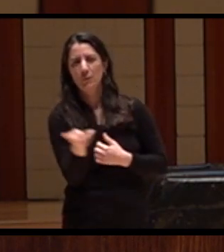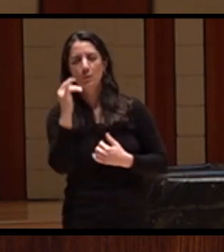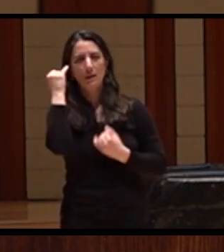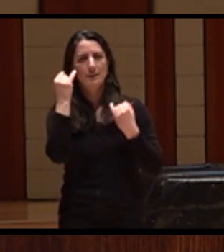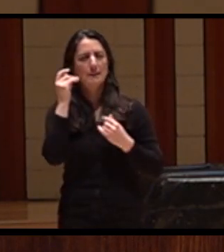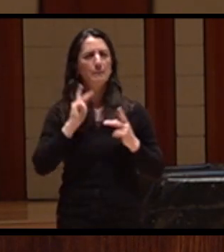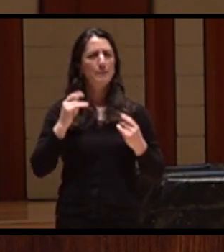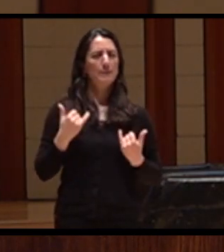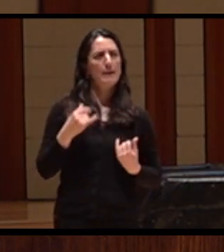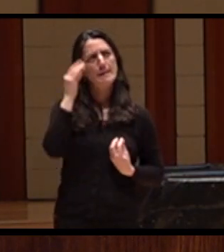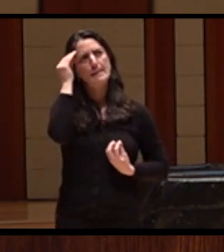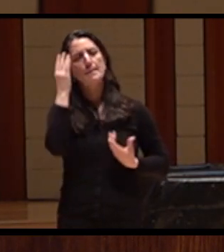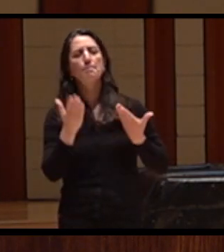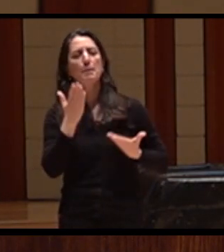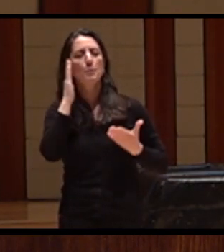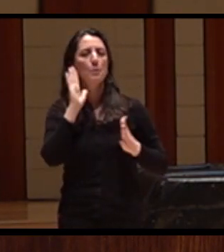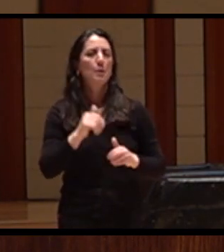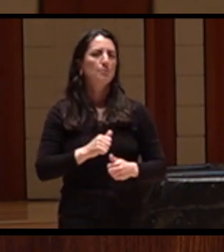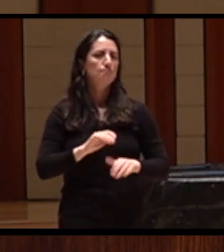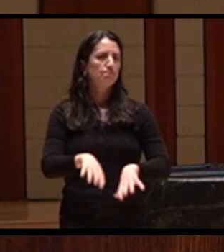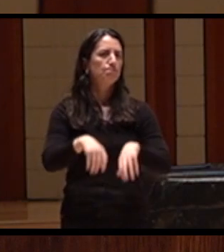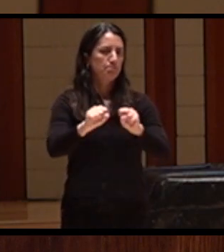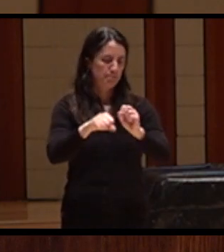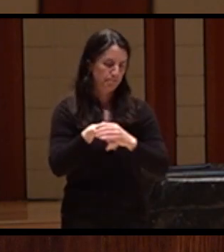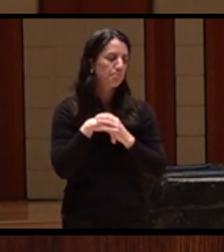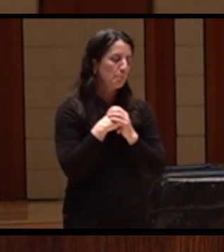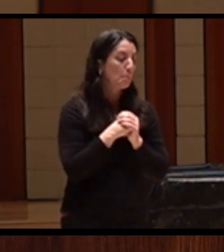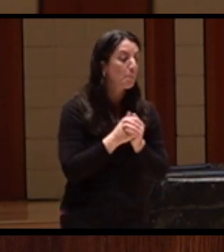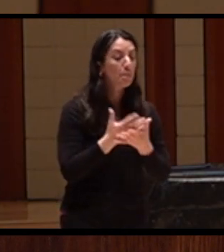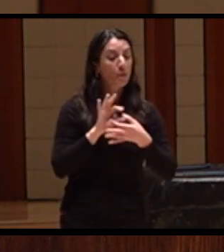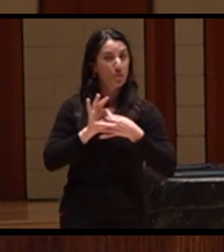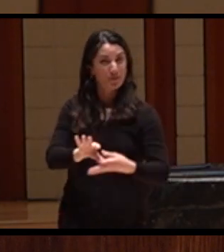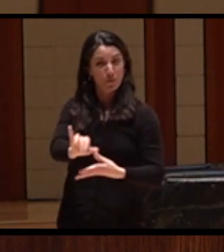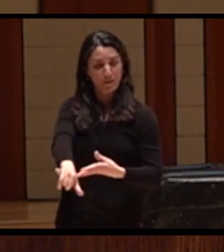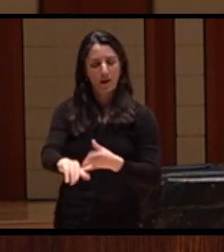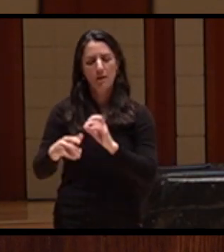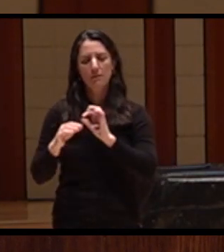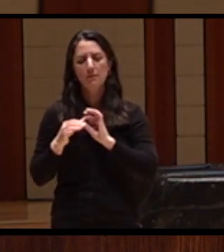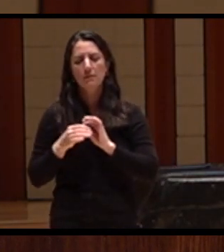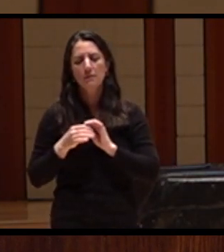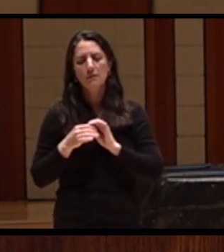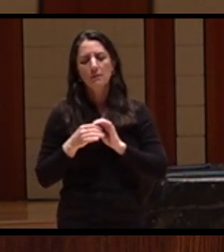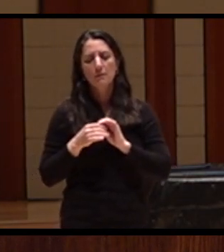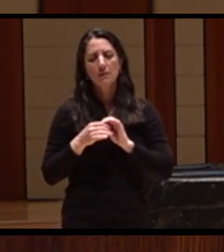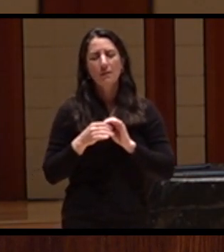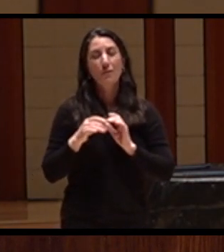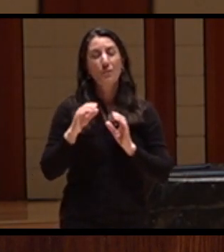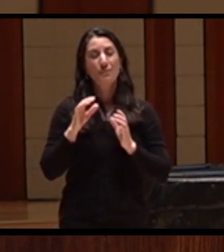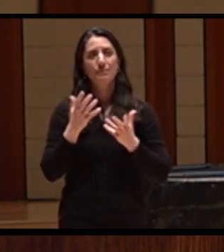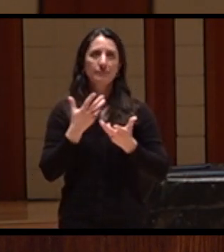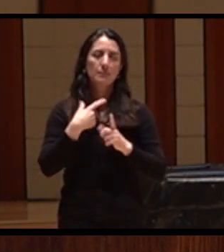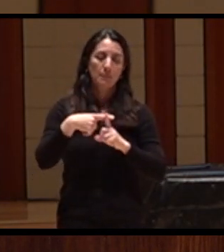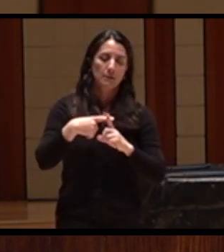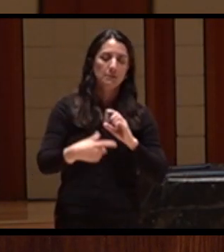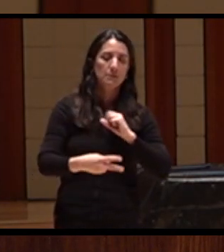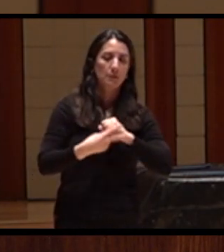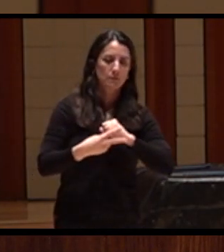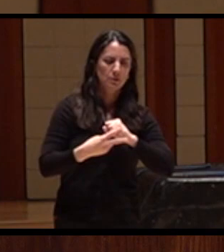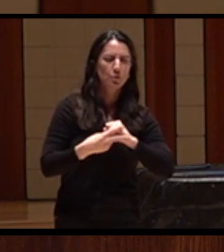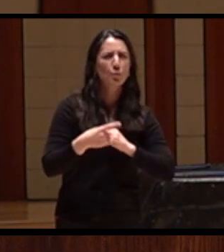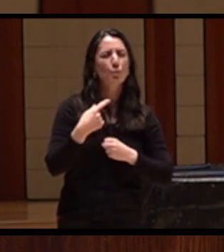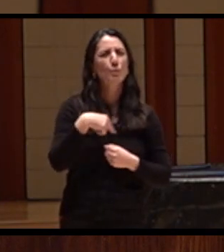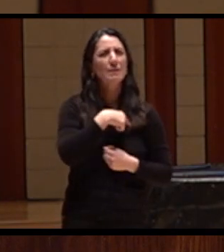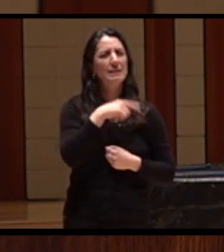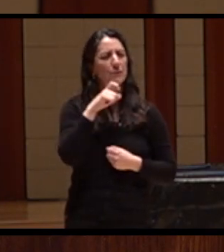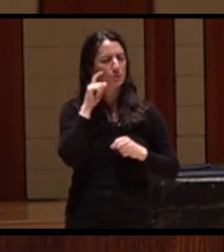In addition to that, with respect to conservation, we should look at irrigation practices and incorporate more efficient water uses.